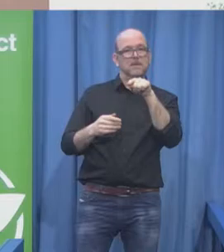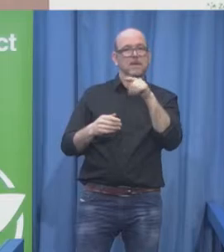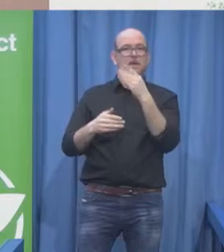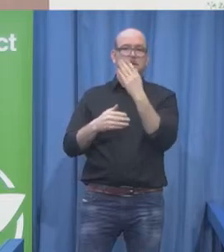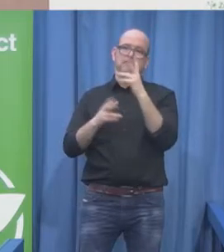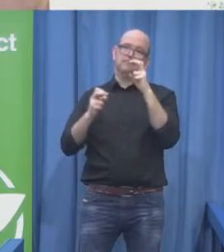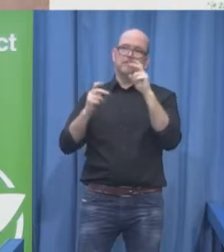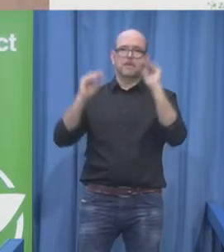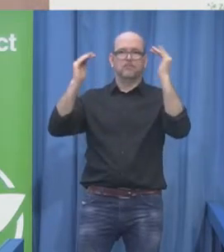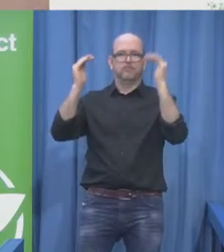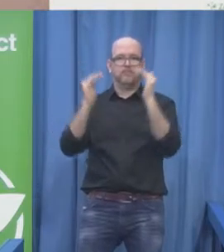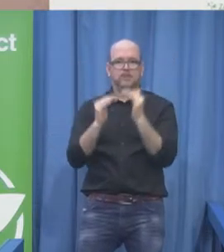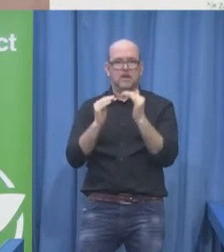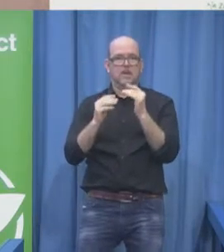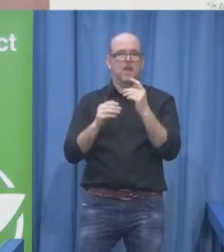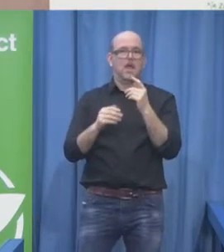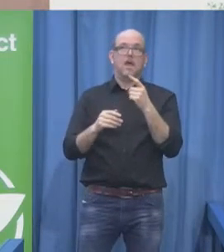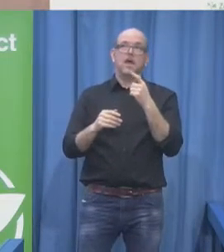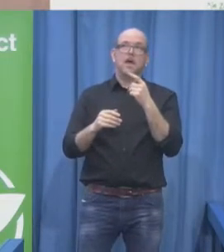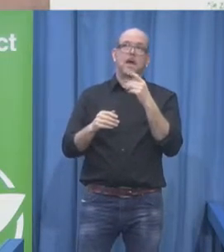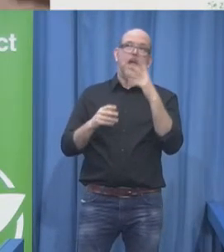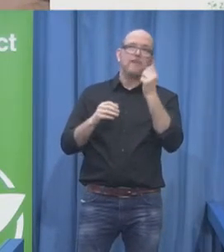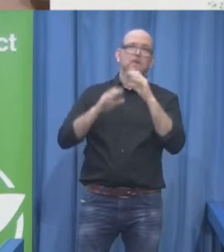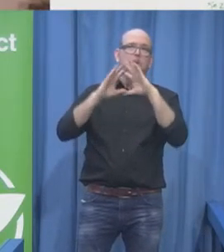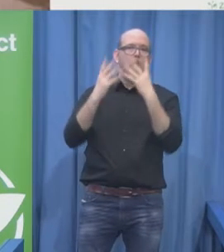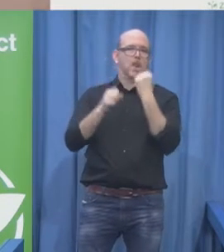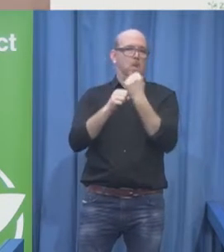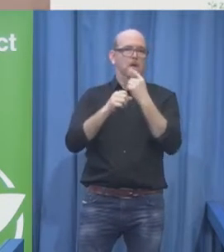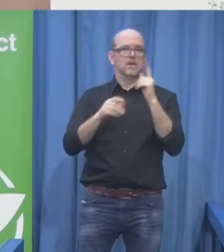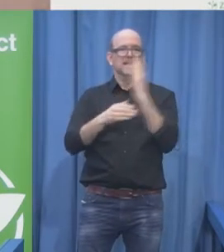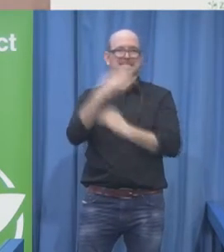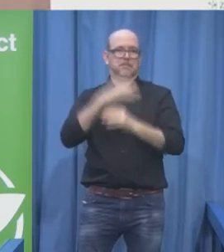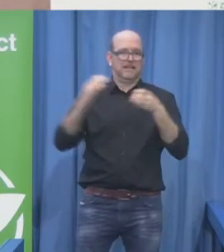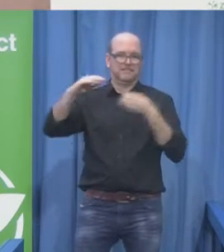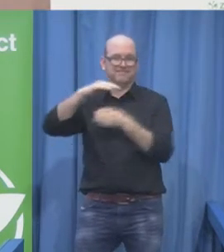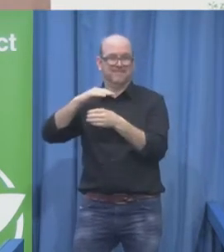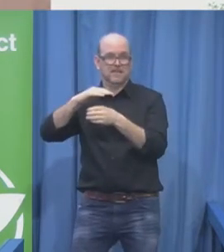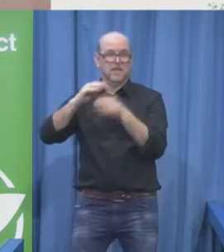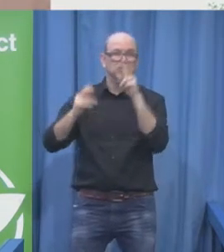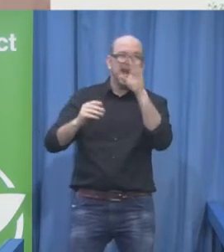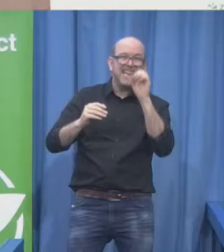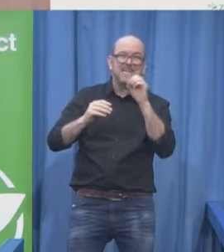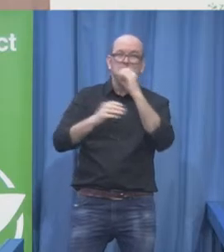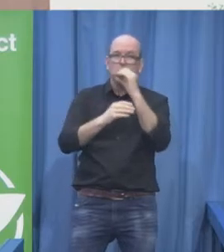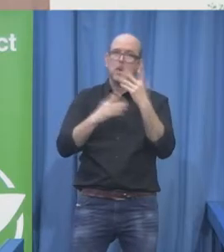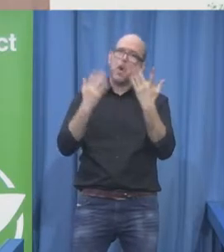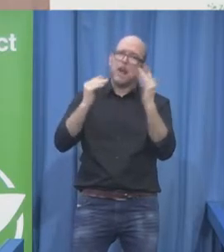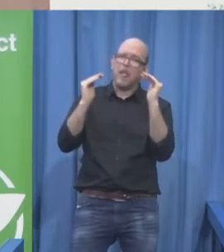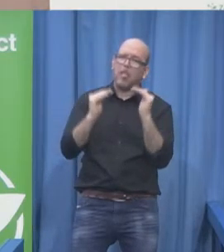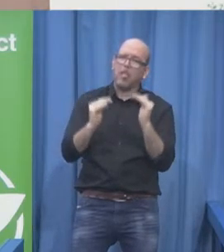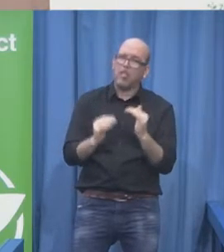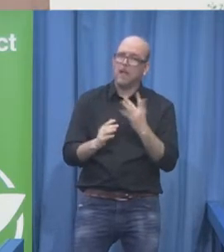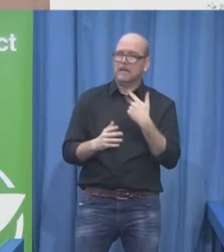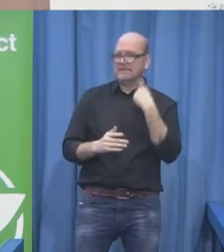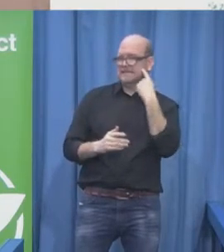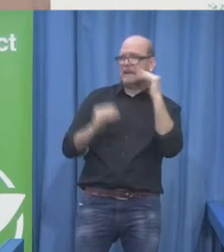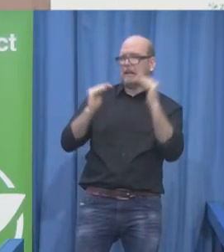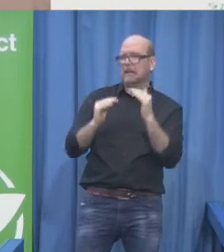likely to participate in the labour market at all. Why is this the reality?